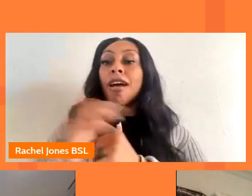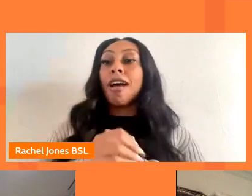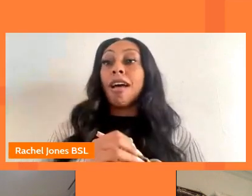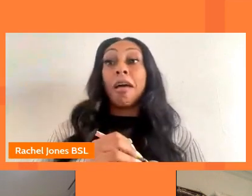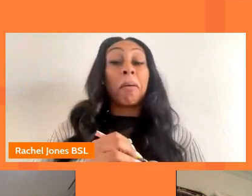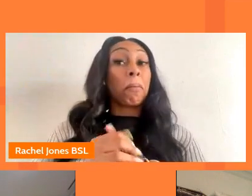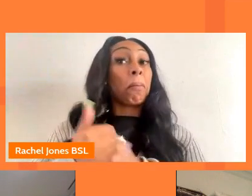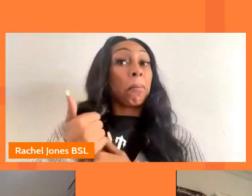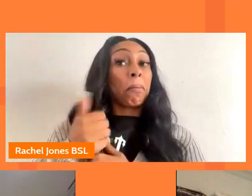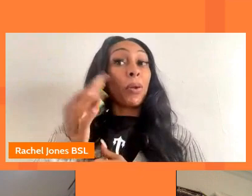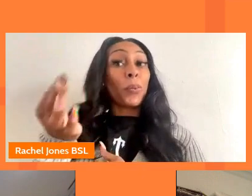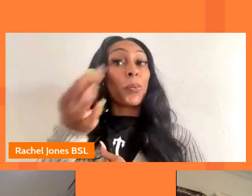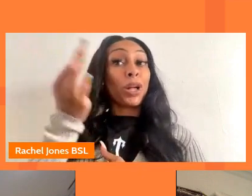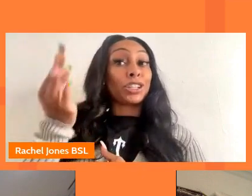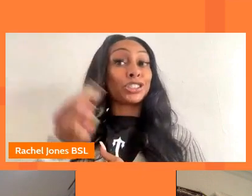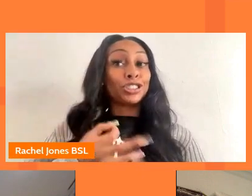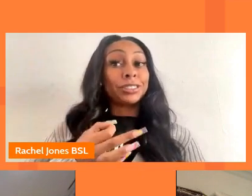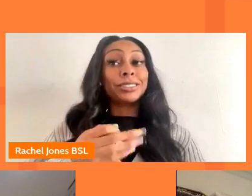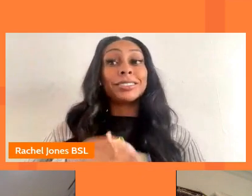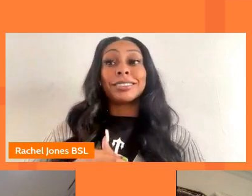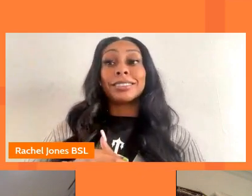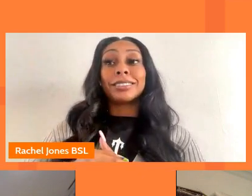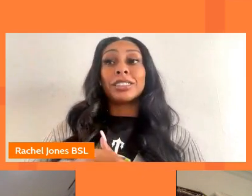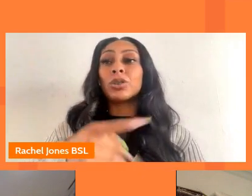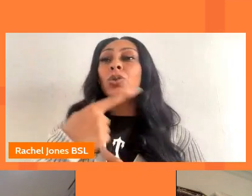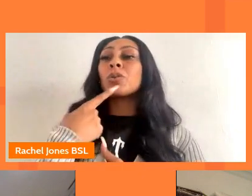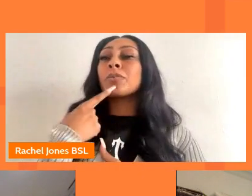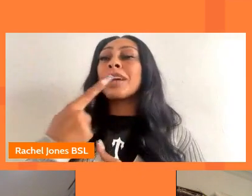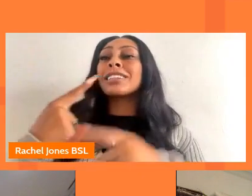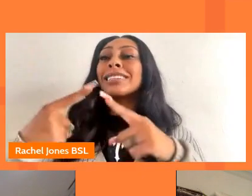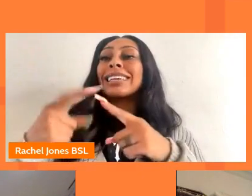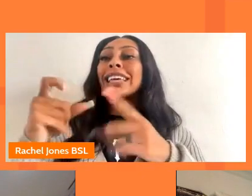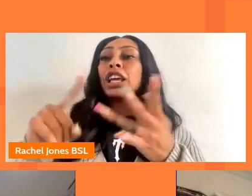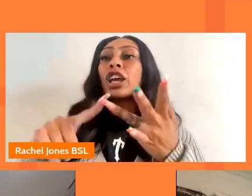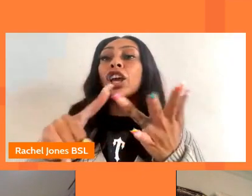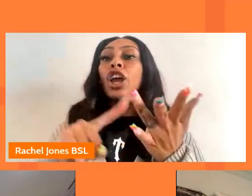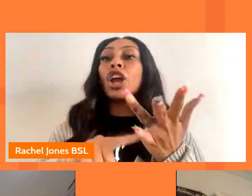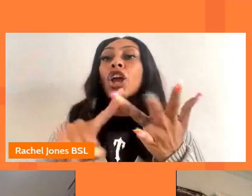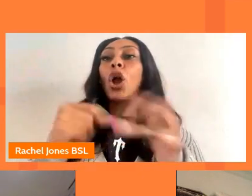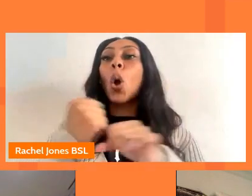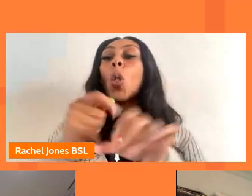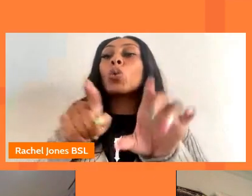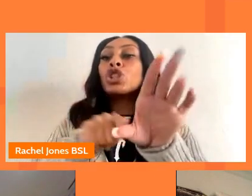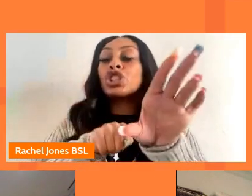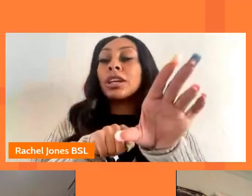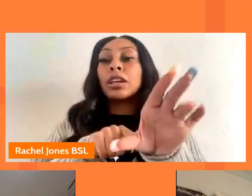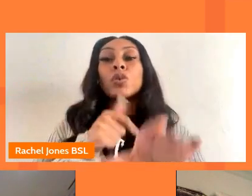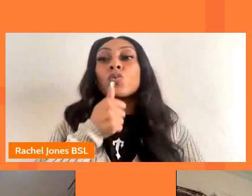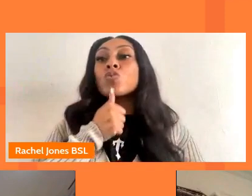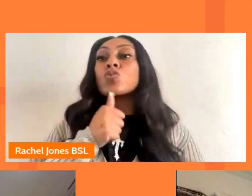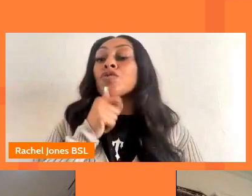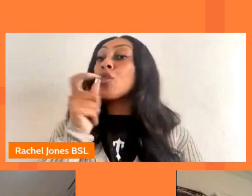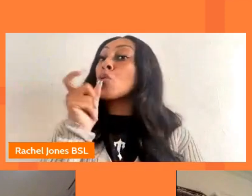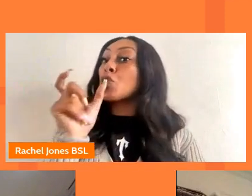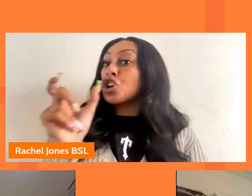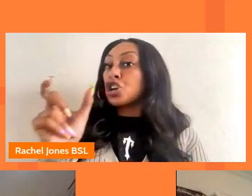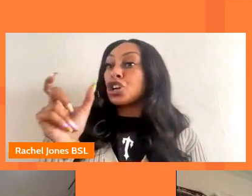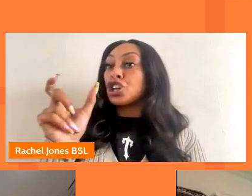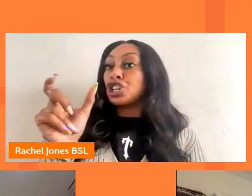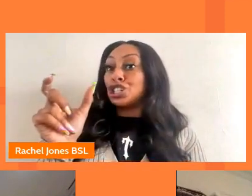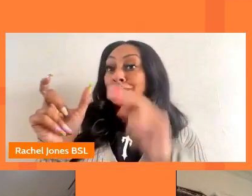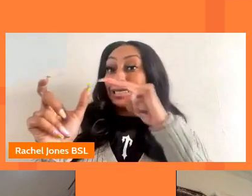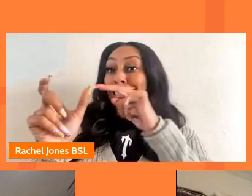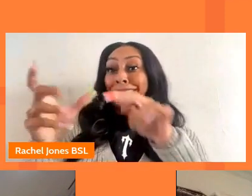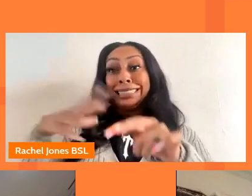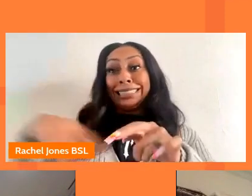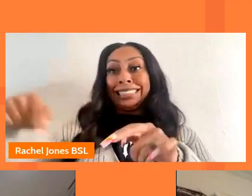but i i think you mentioned ecology and i think that's that's a really useful word because i think it's absolutely what what we need so so